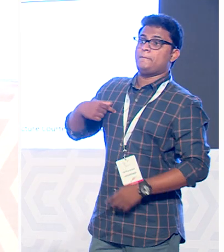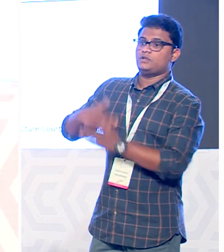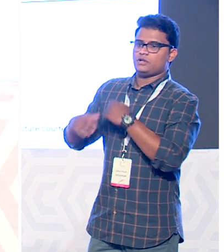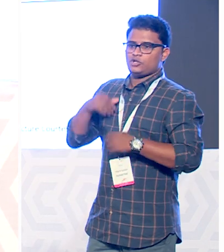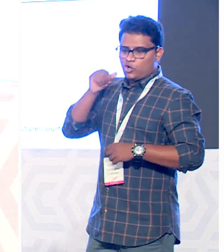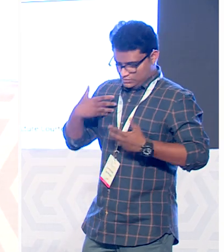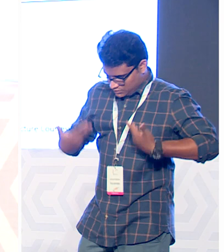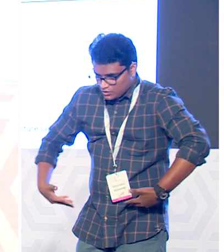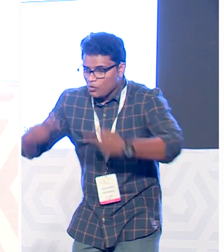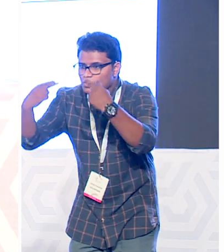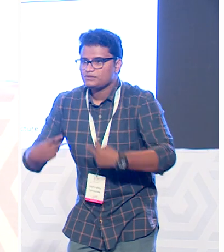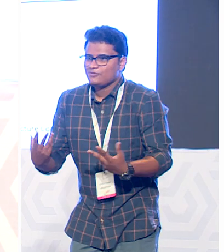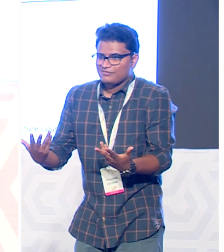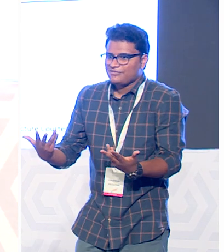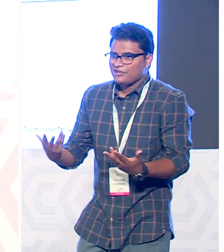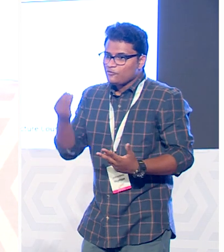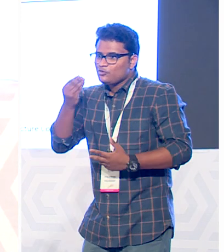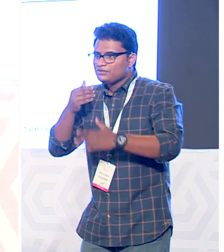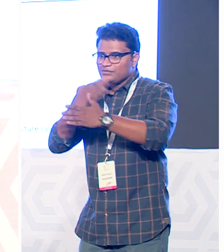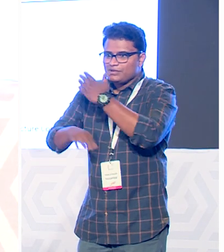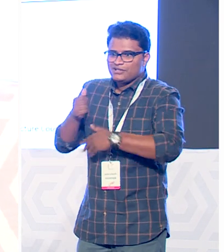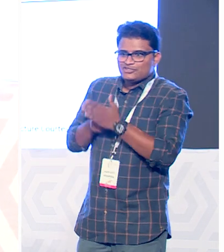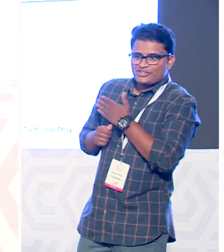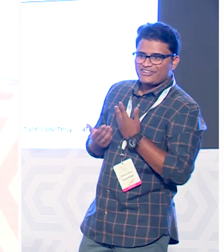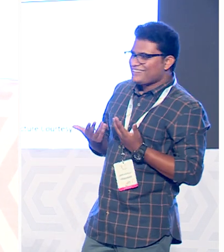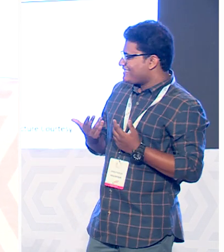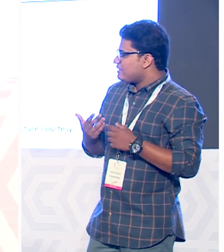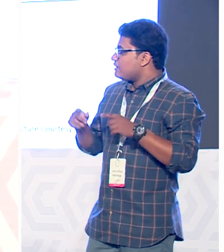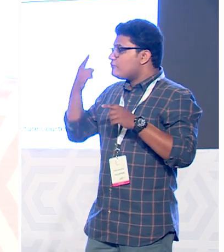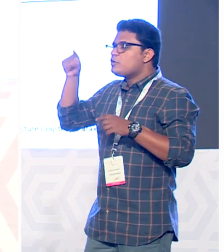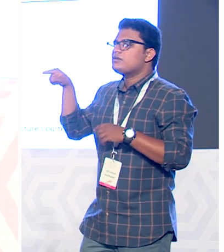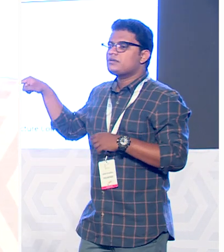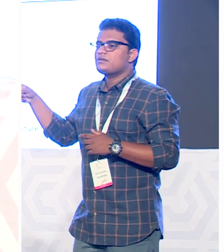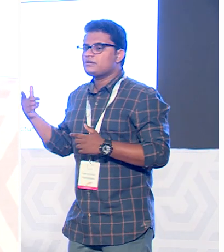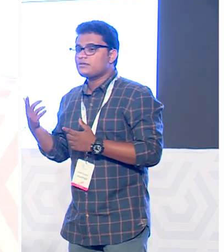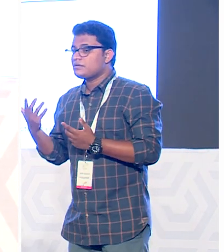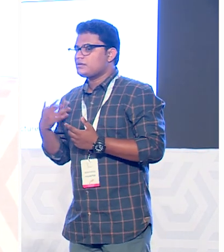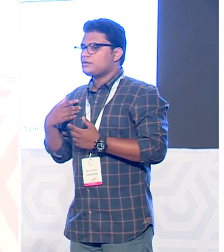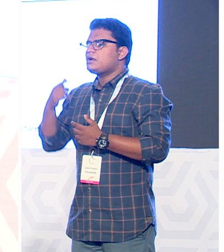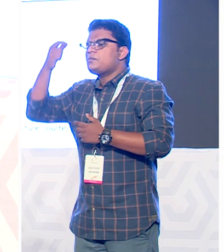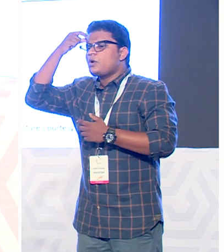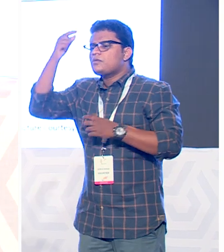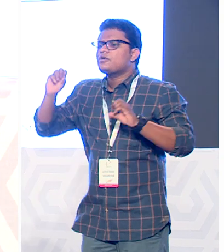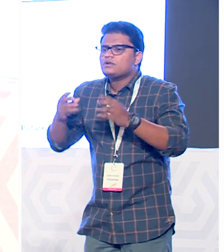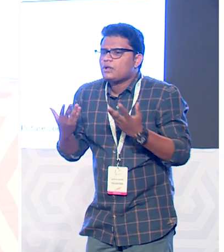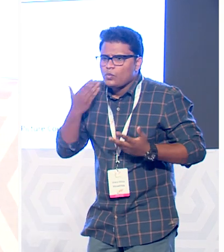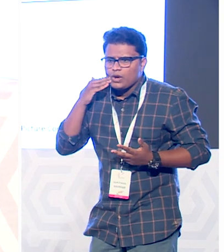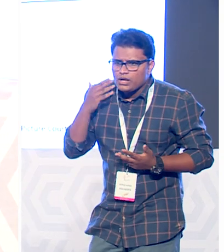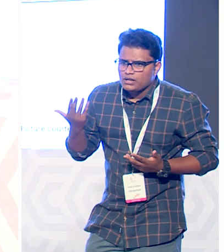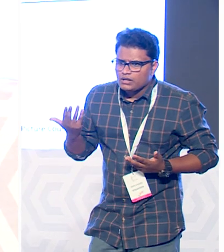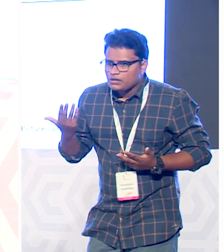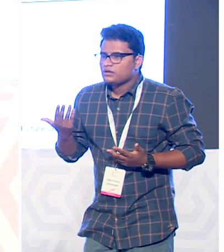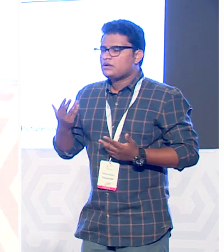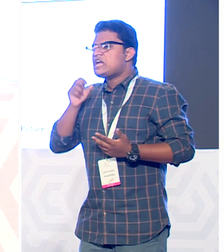for me this issue started when I was about